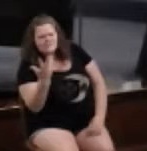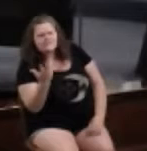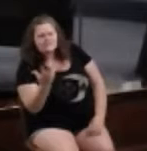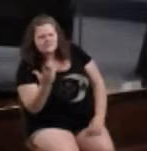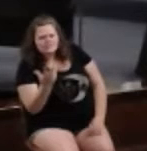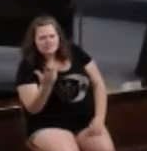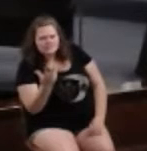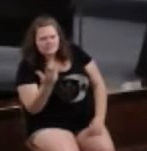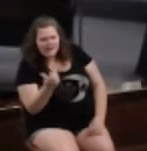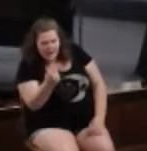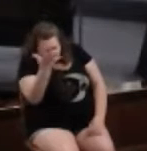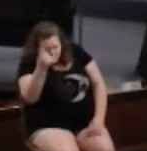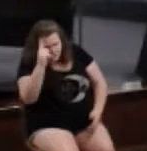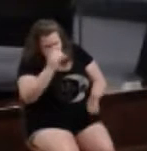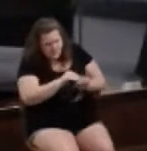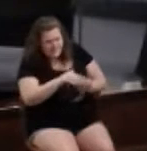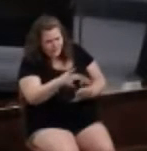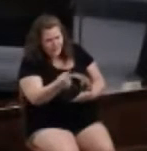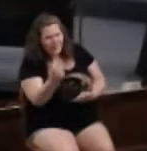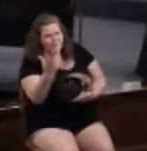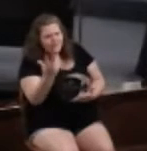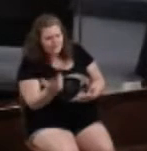How much has the Lord forgiven you?